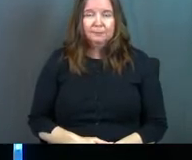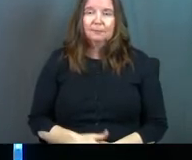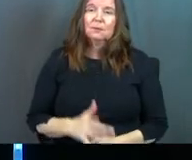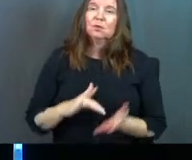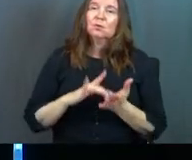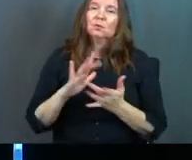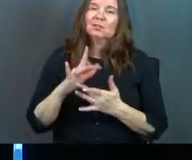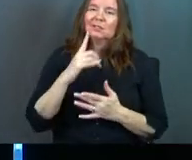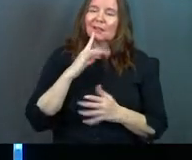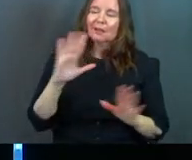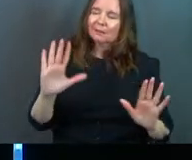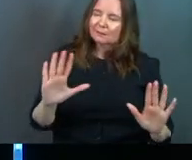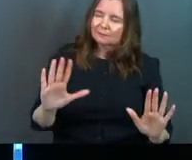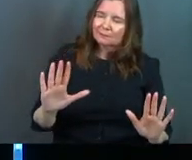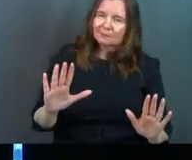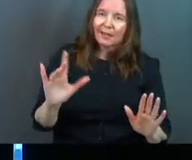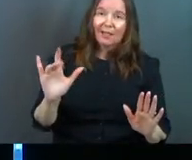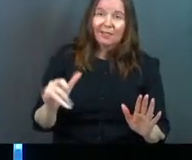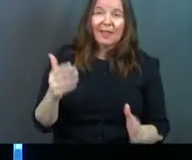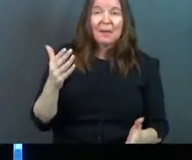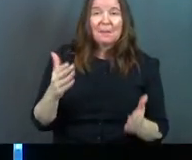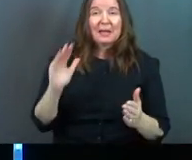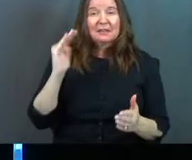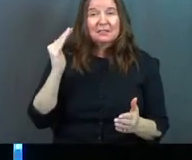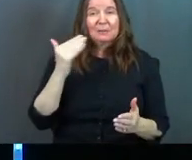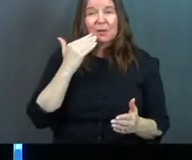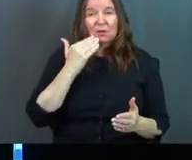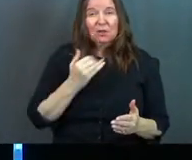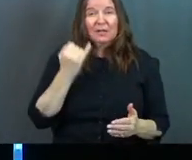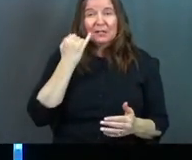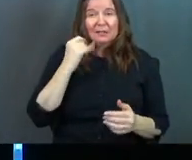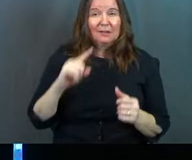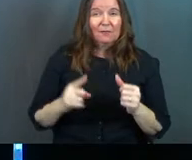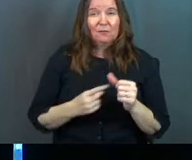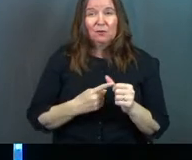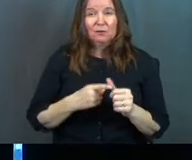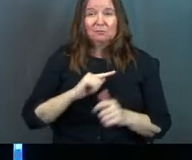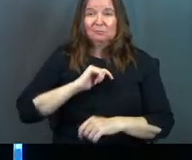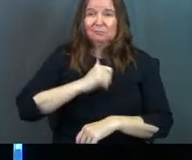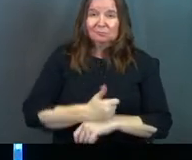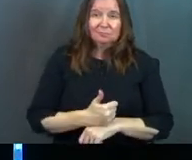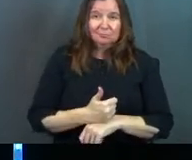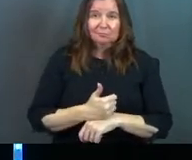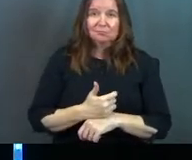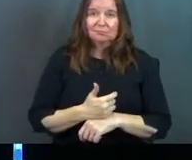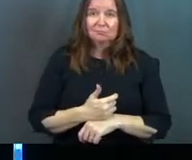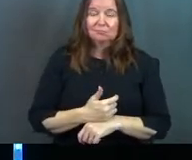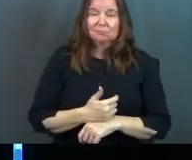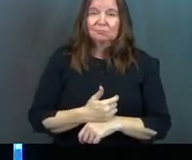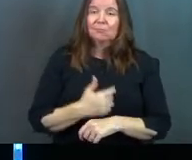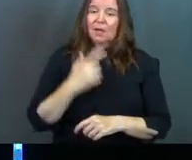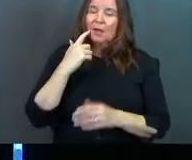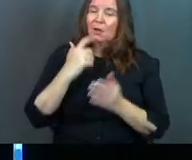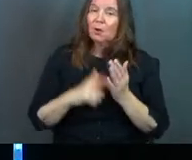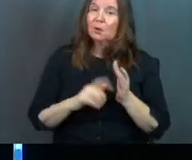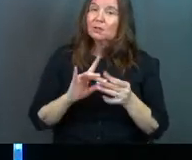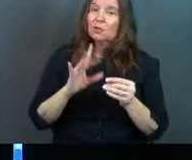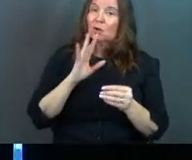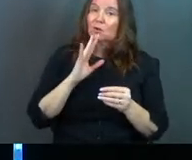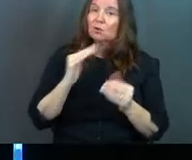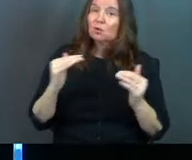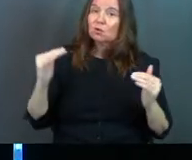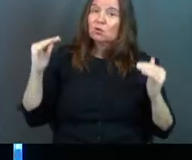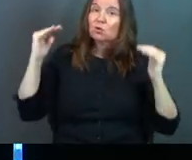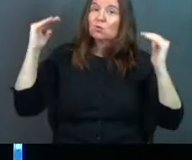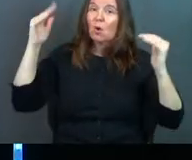So Jesus is saying, listen, that might have seemed like a good idea when that tradition first started out. And notice he's talking to